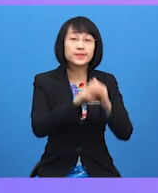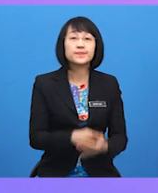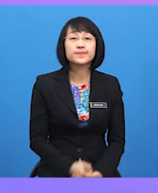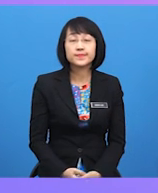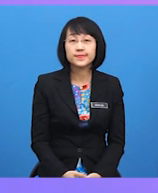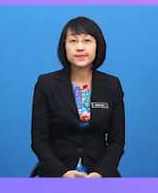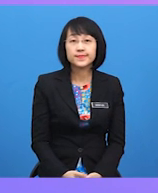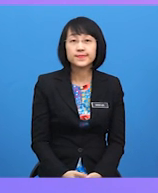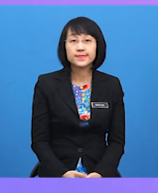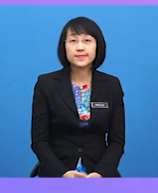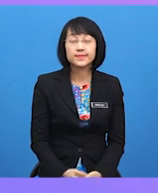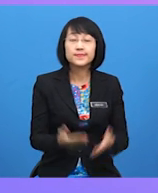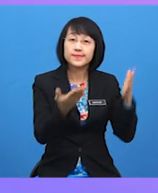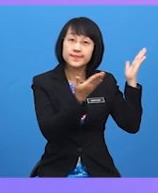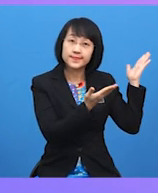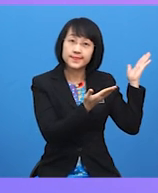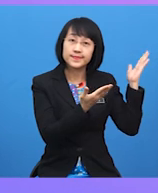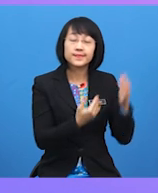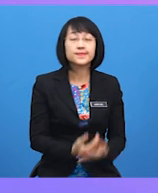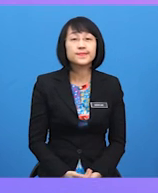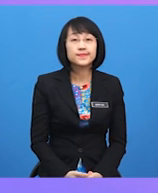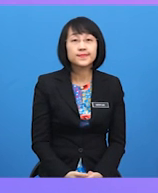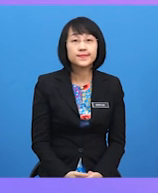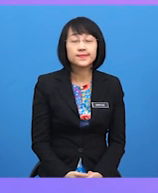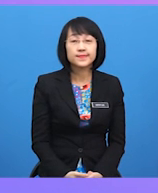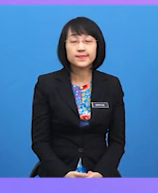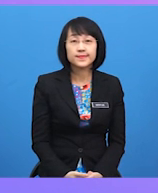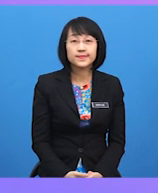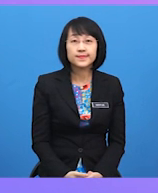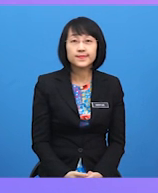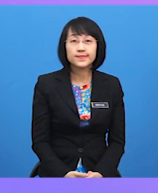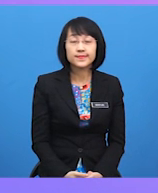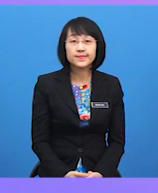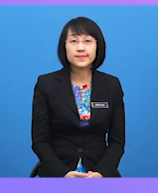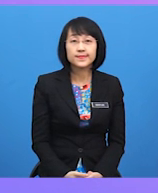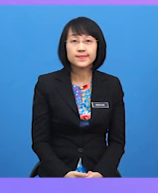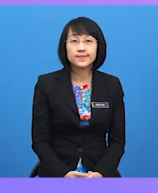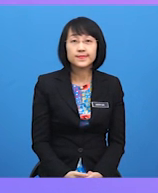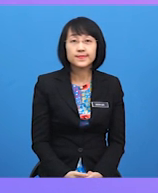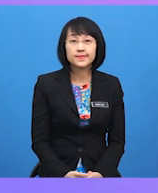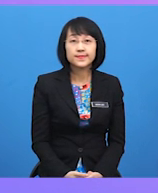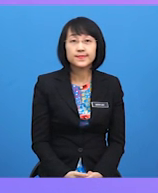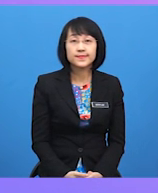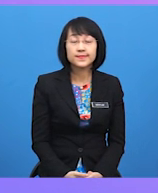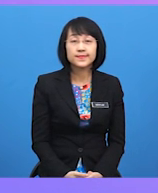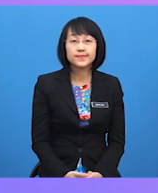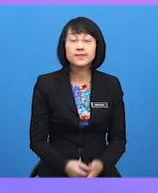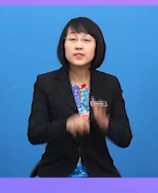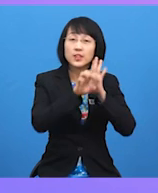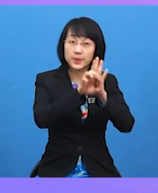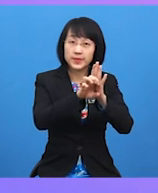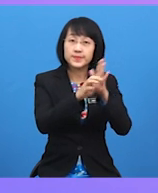dull, boring, uninteresting. Example,